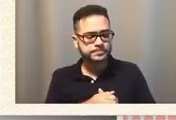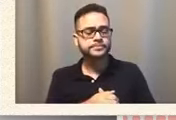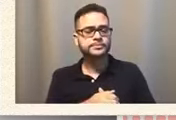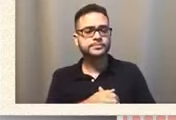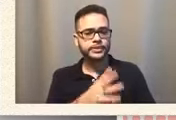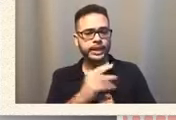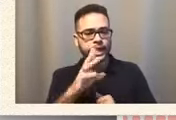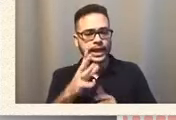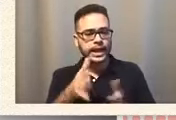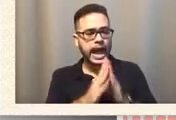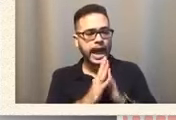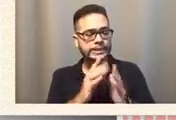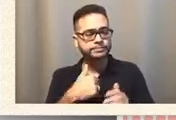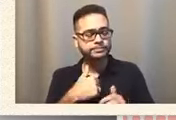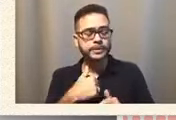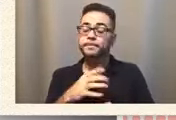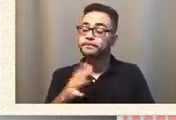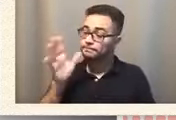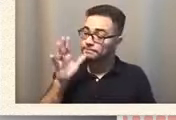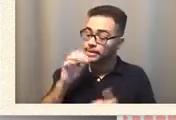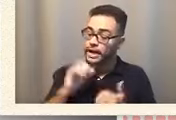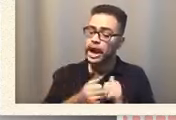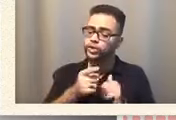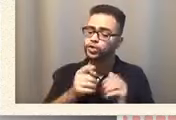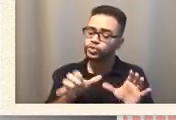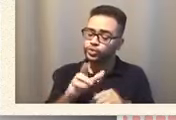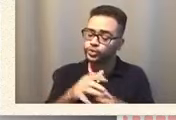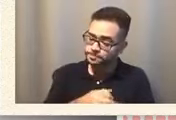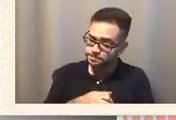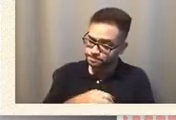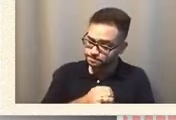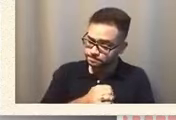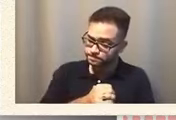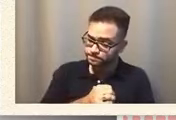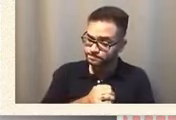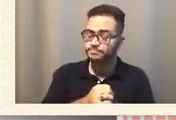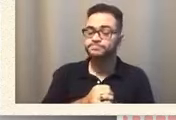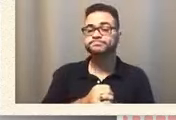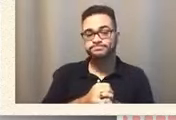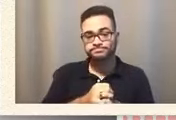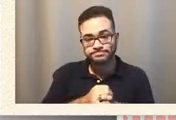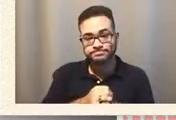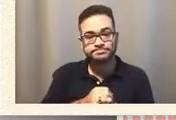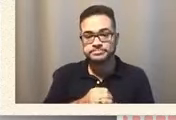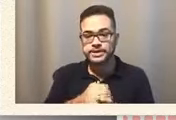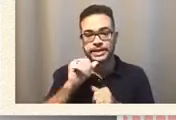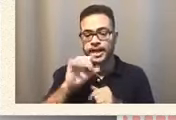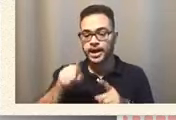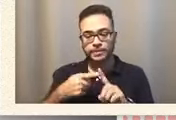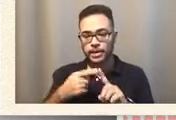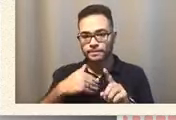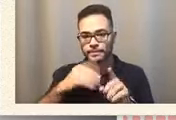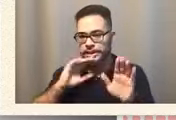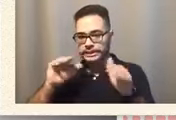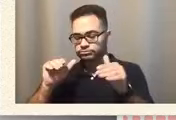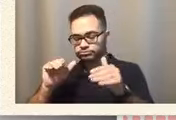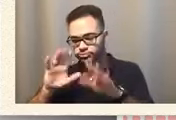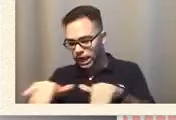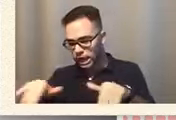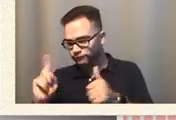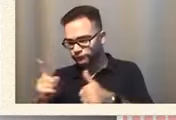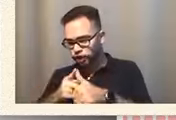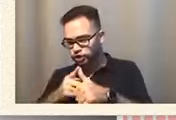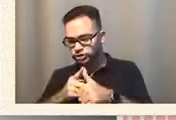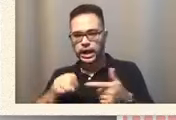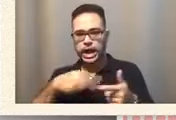mom, how are you doing? Mm-hmm. It's not about my child first. It's about me first. Exactly. And I think